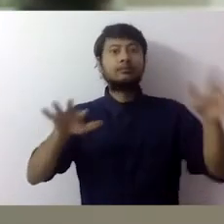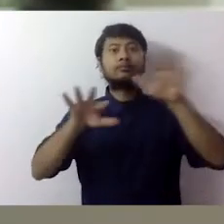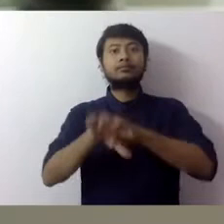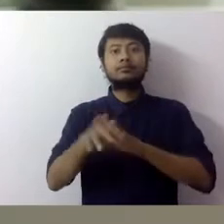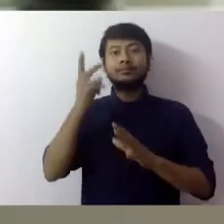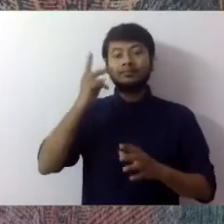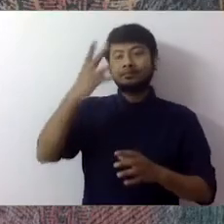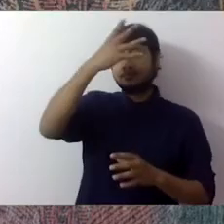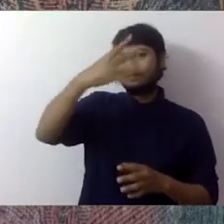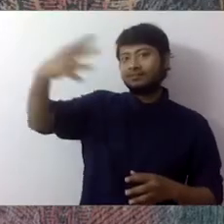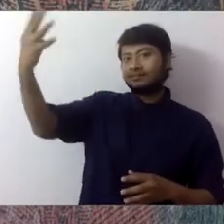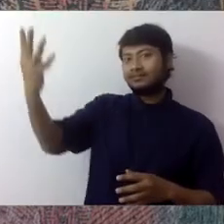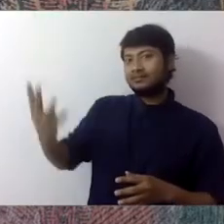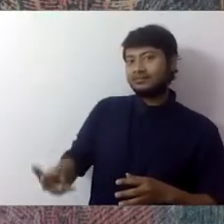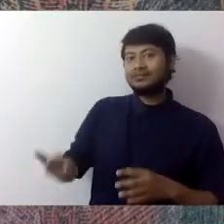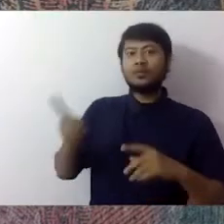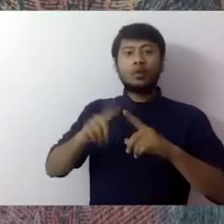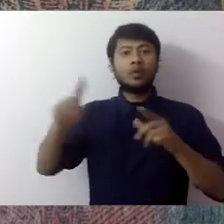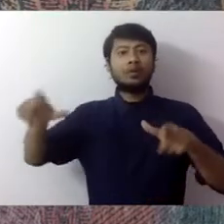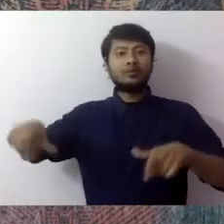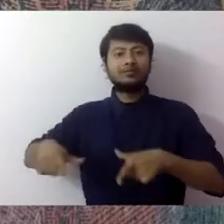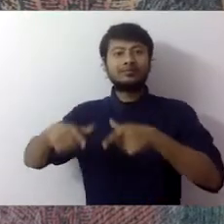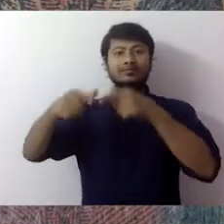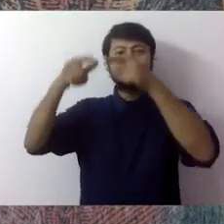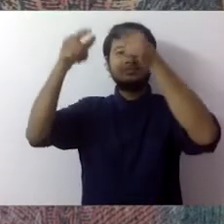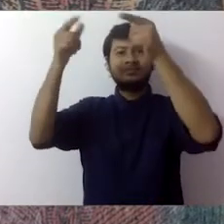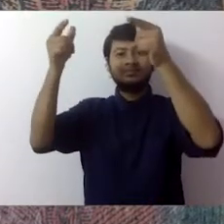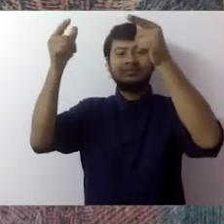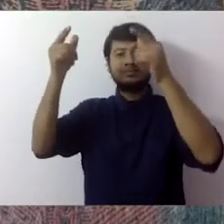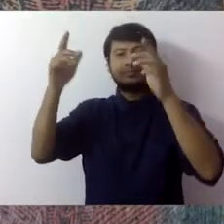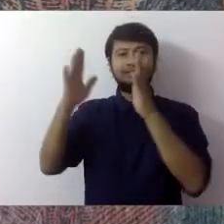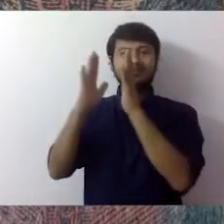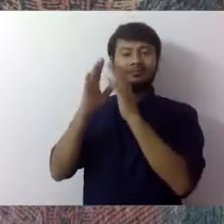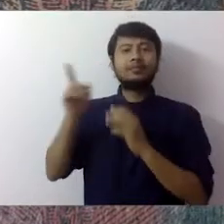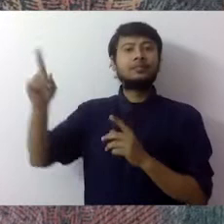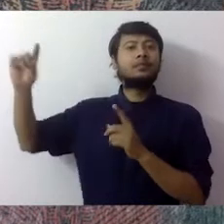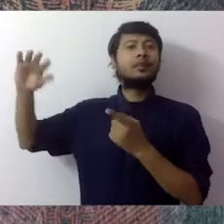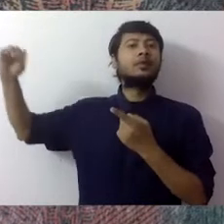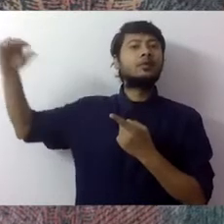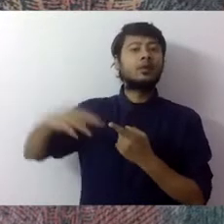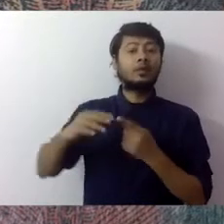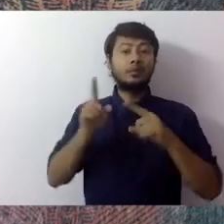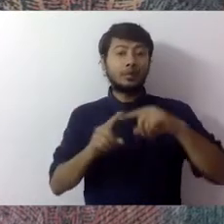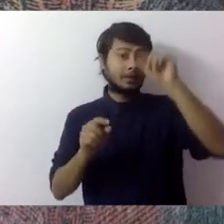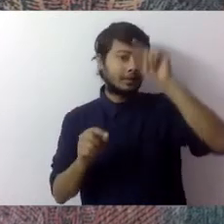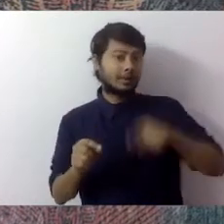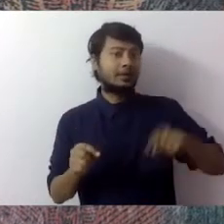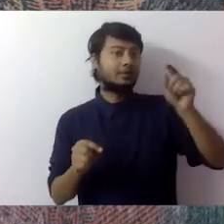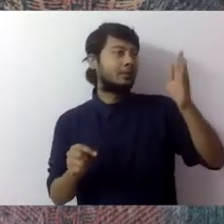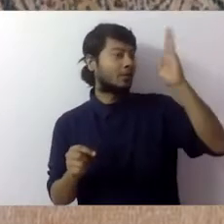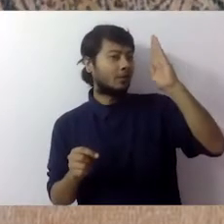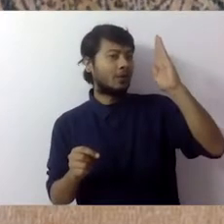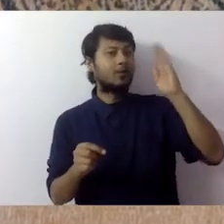Scalloped curtains and Corinthian pillars often framed many interiors while Palladian mansions are peopled by Hindu gods and